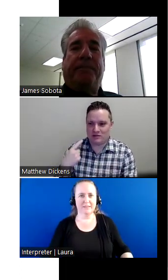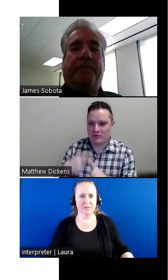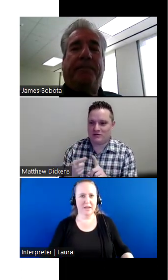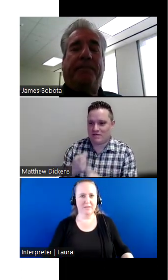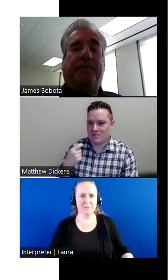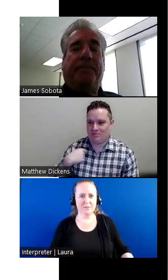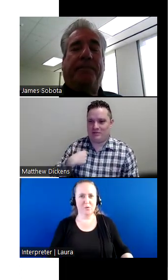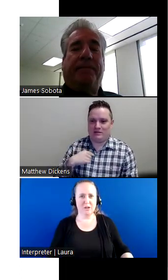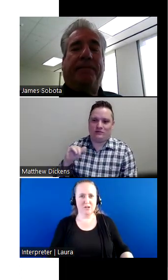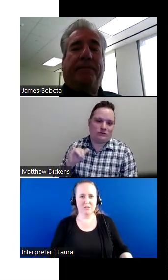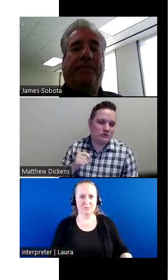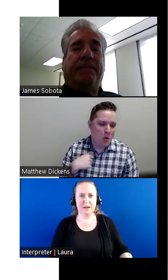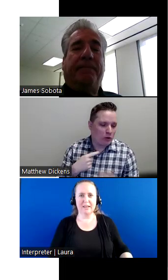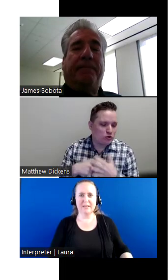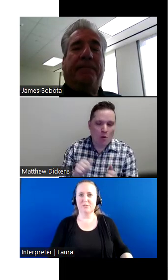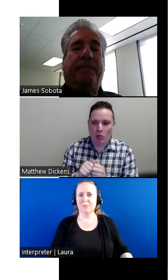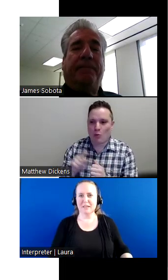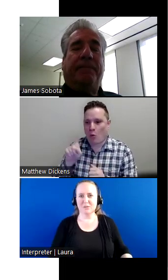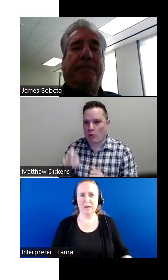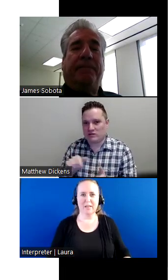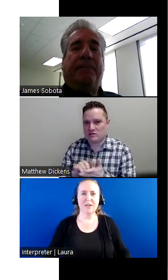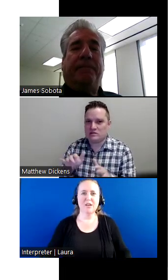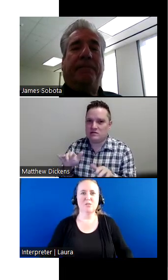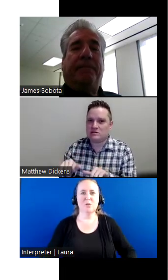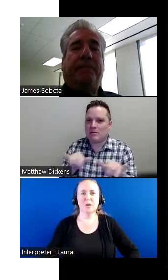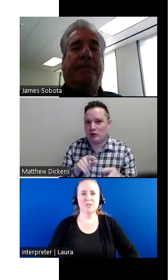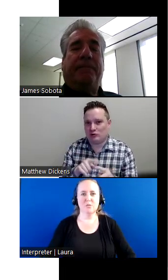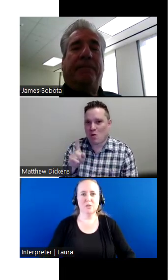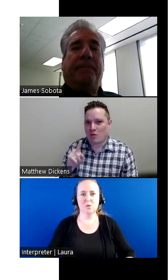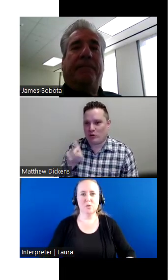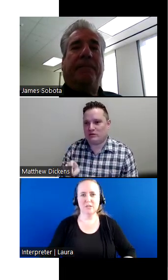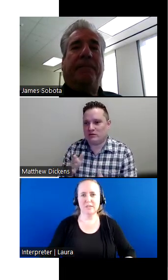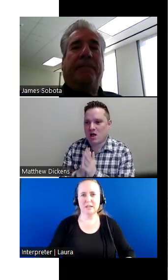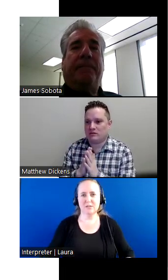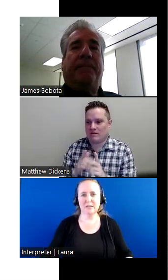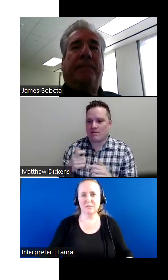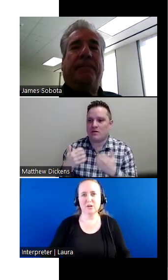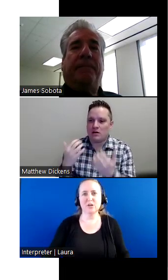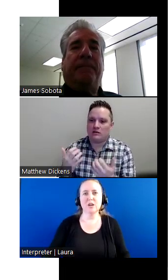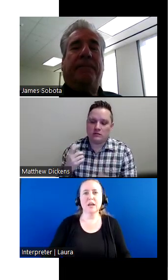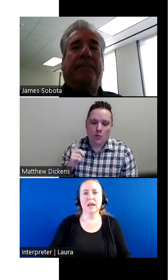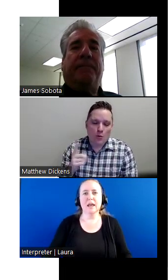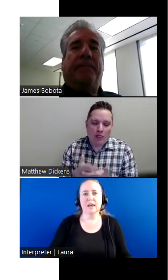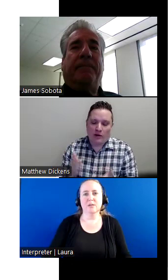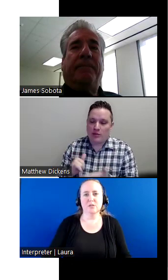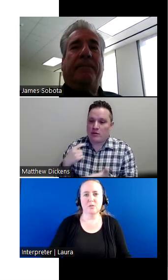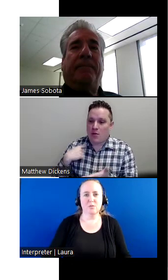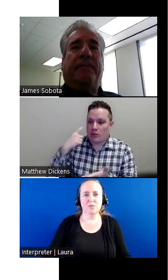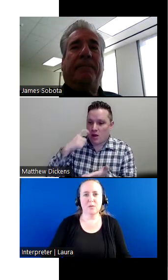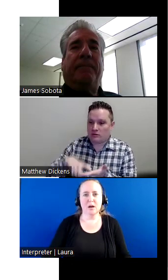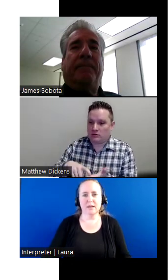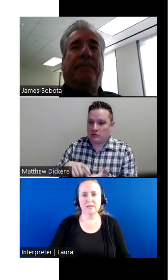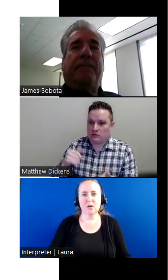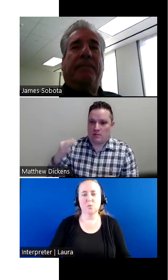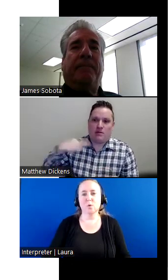Yes. And we have some several questions from the audience and for me as well. So we'll go ahead and start with the questions that are similar and we'll start with